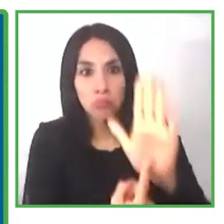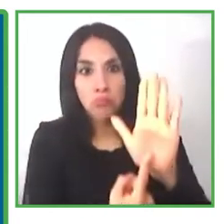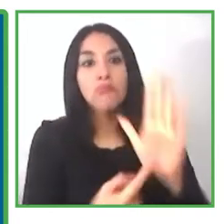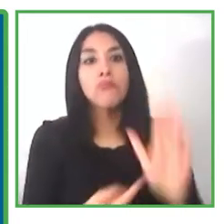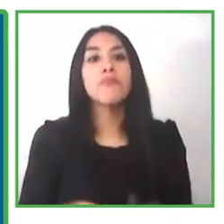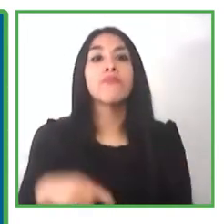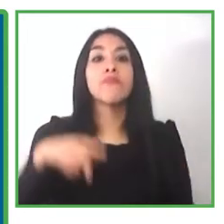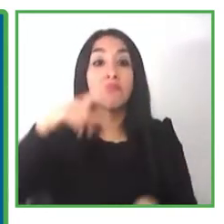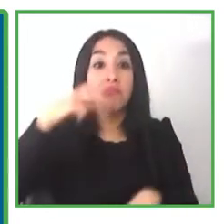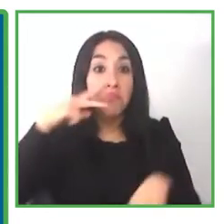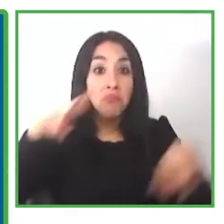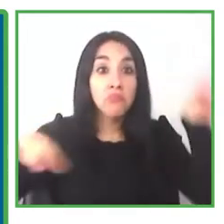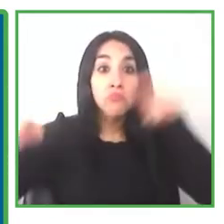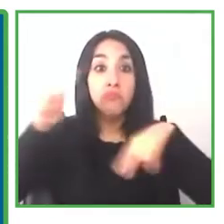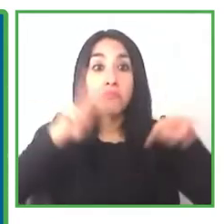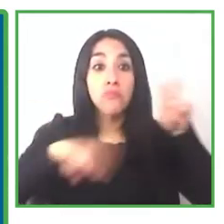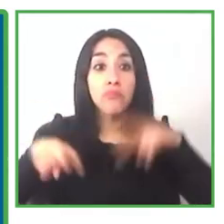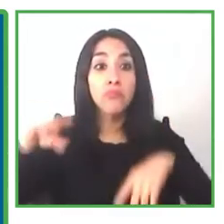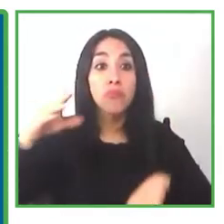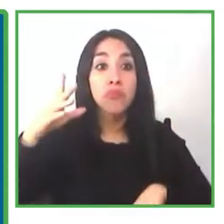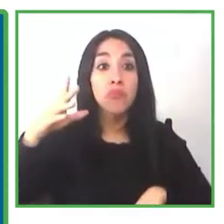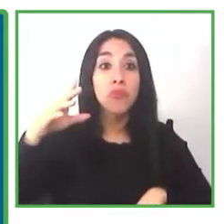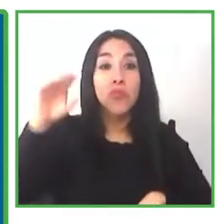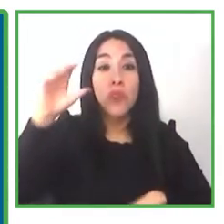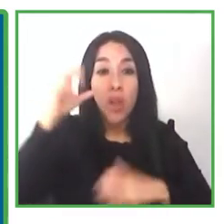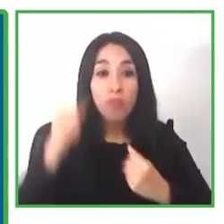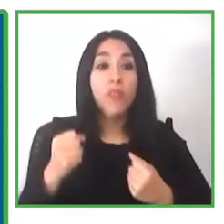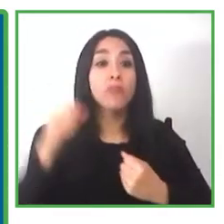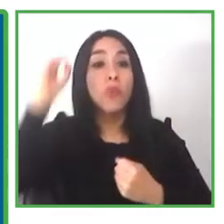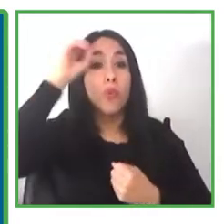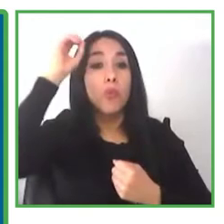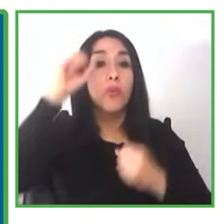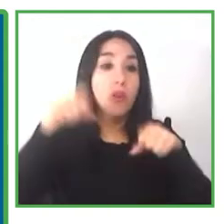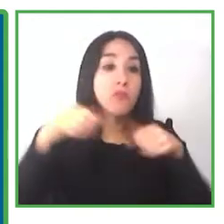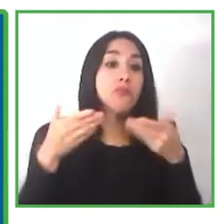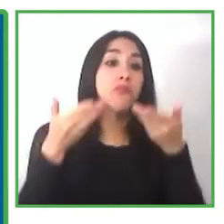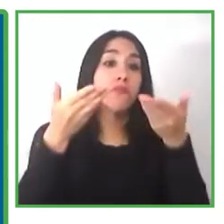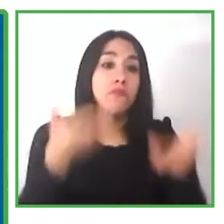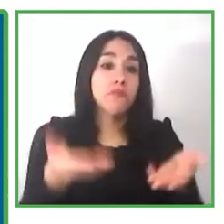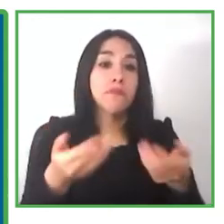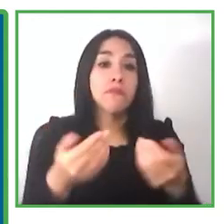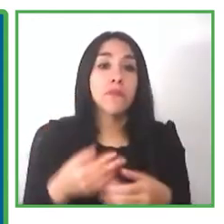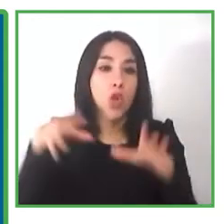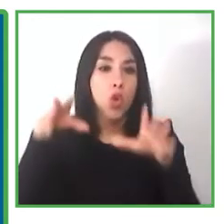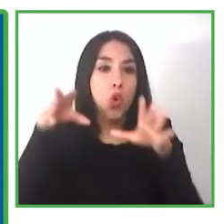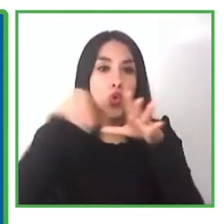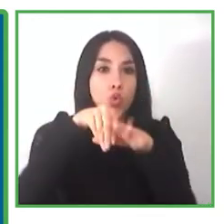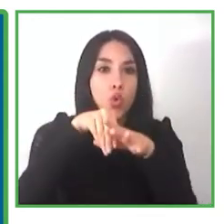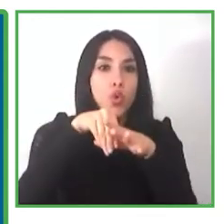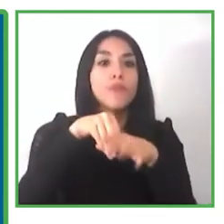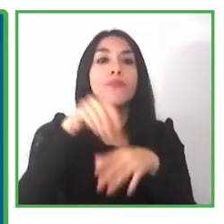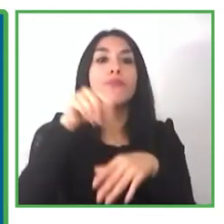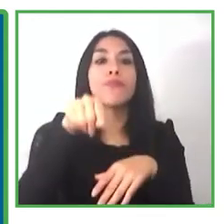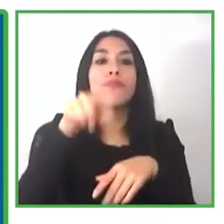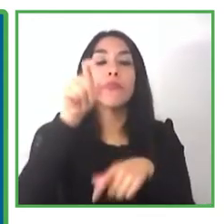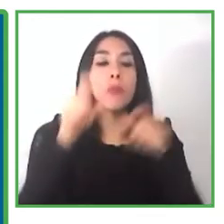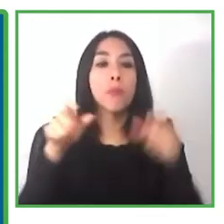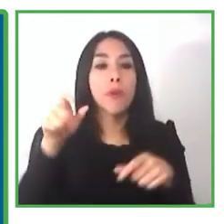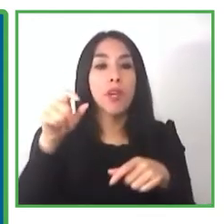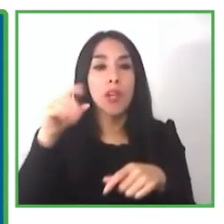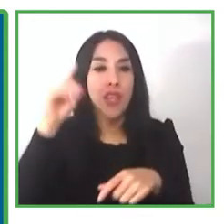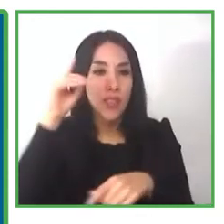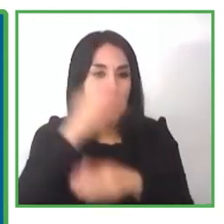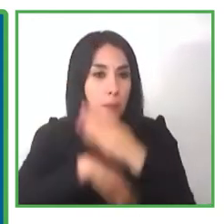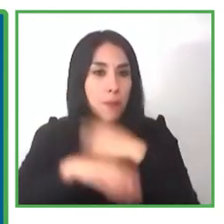perspectives that can be adopted in terms of the adoption of employment for people with